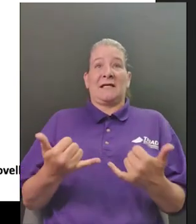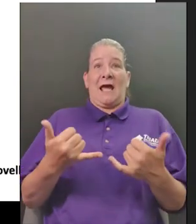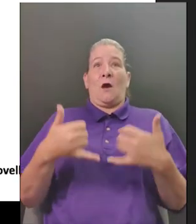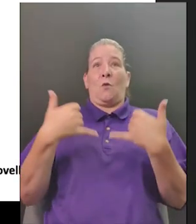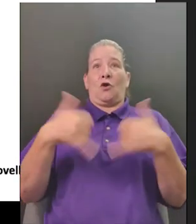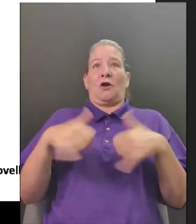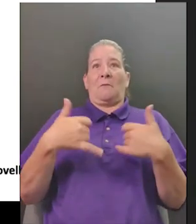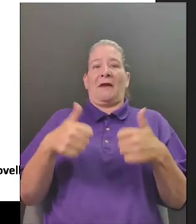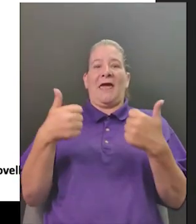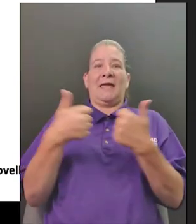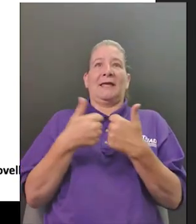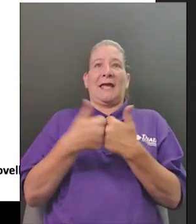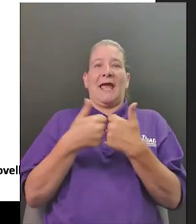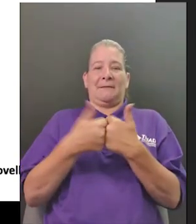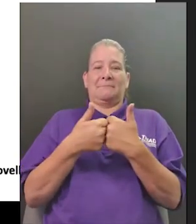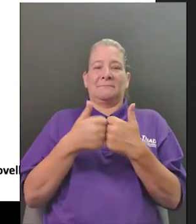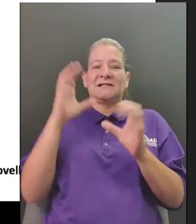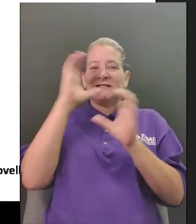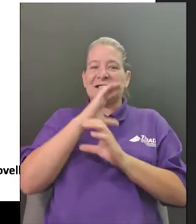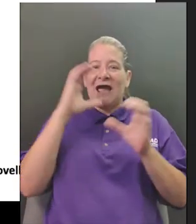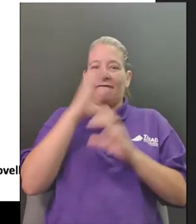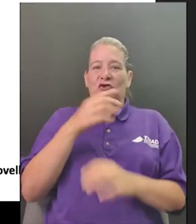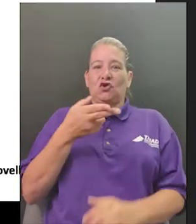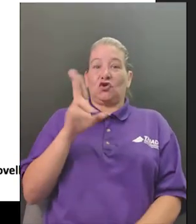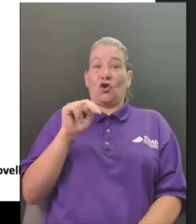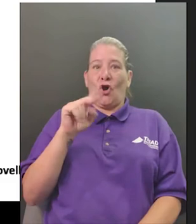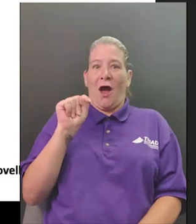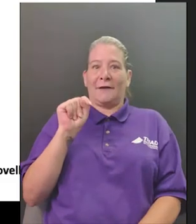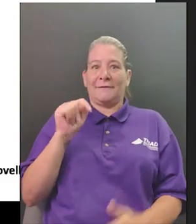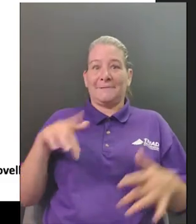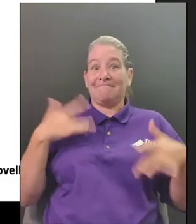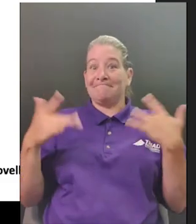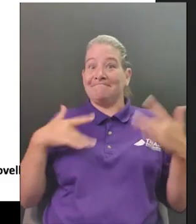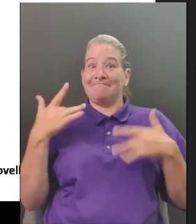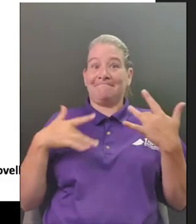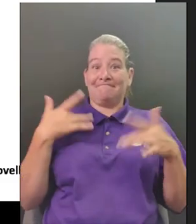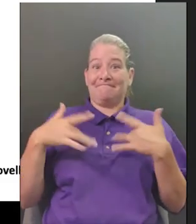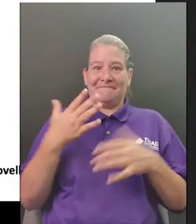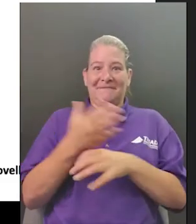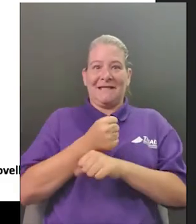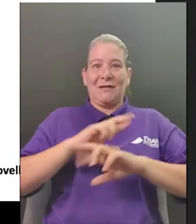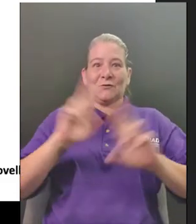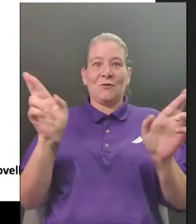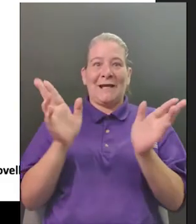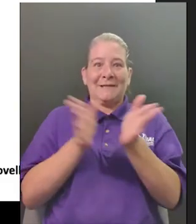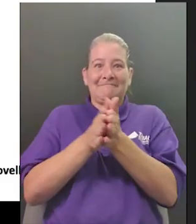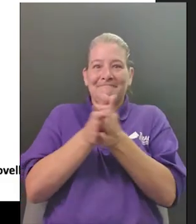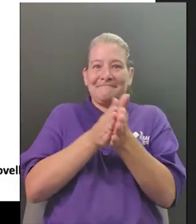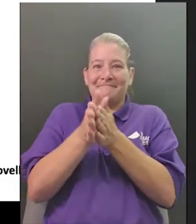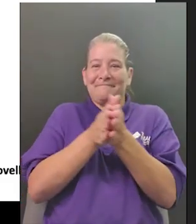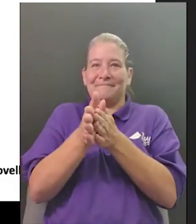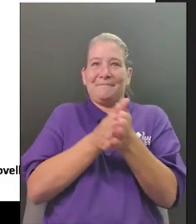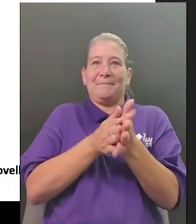the second one here is our scavenger hunt so here we go